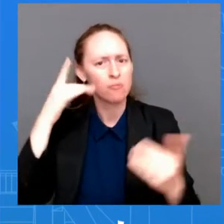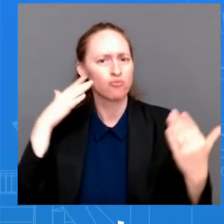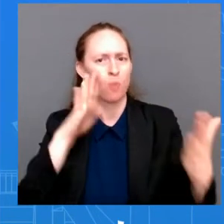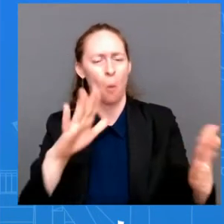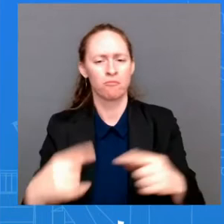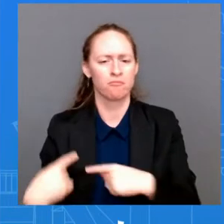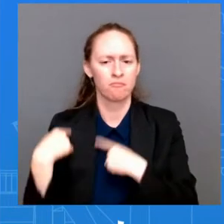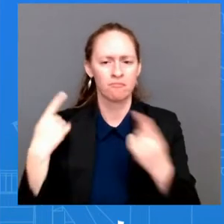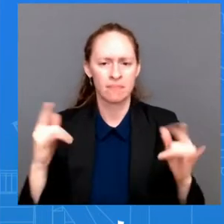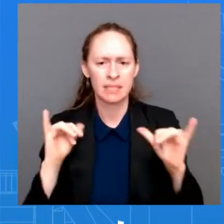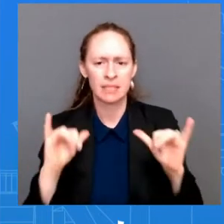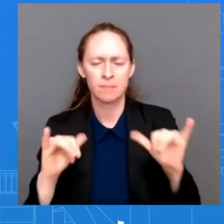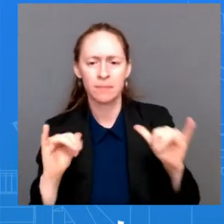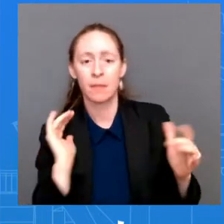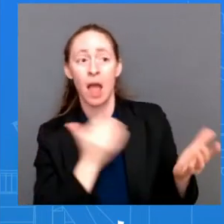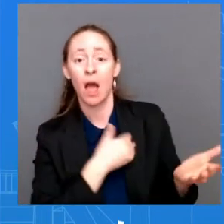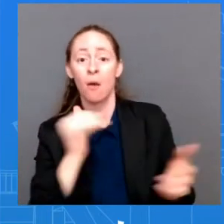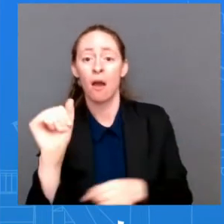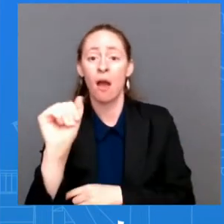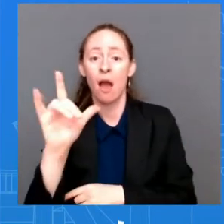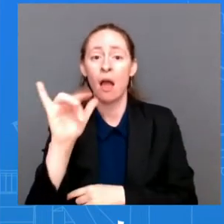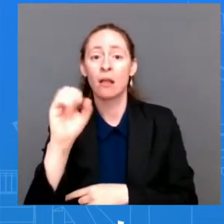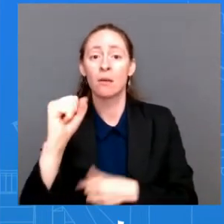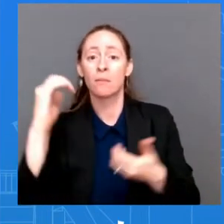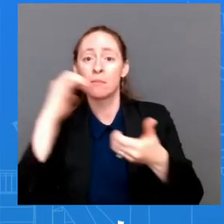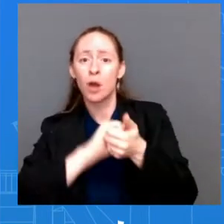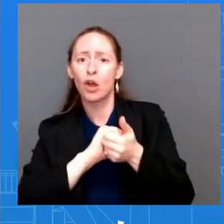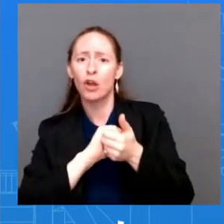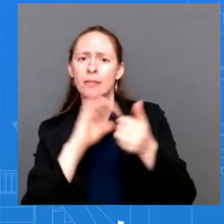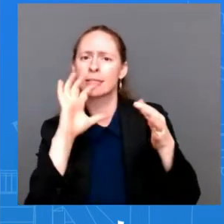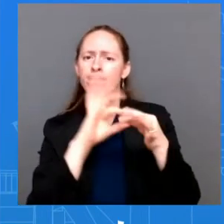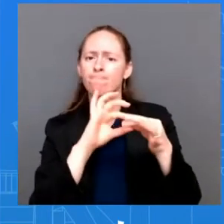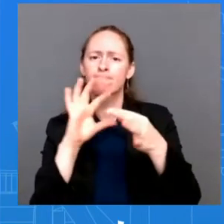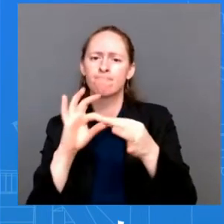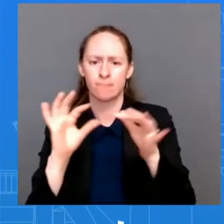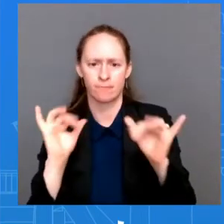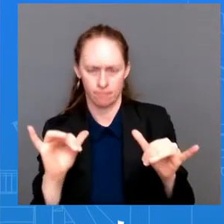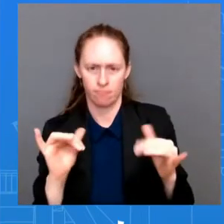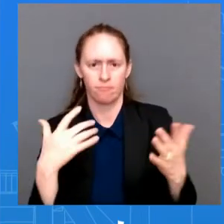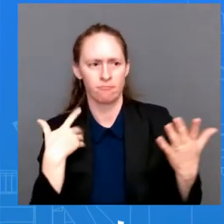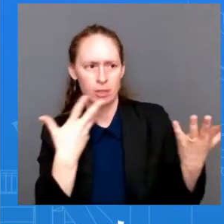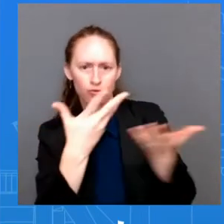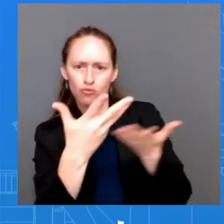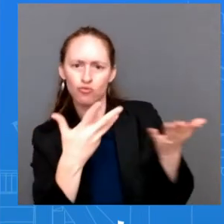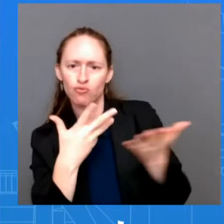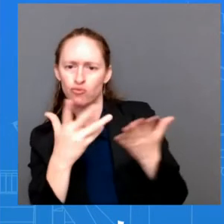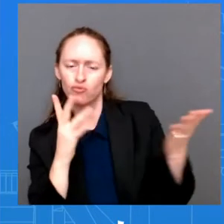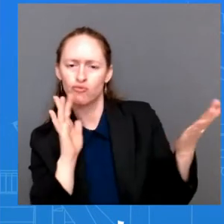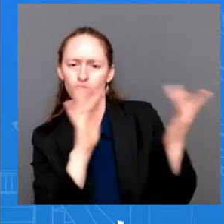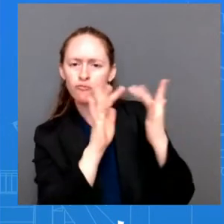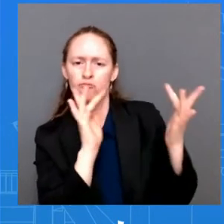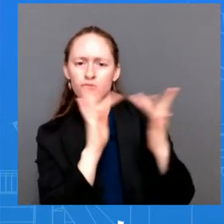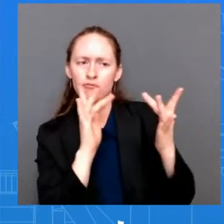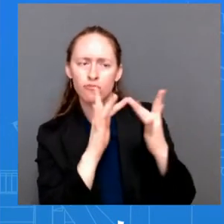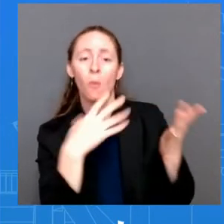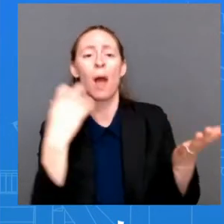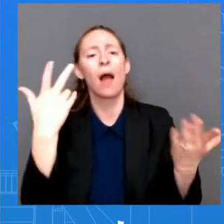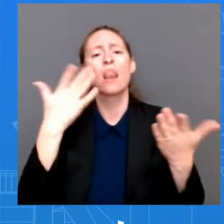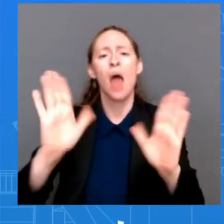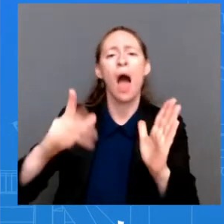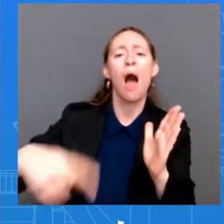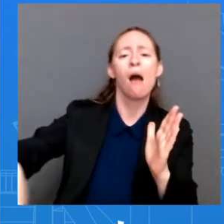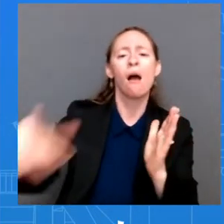cross straight tensions be resolved peacefully without a unilateral change.